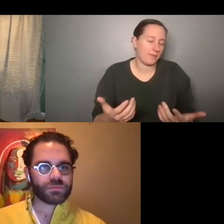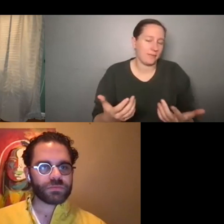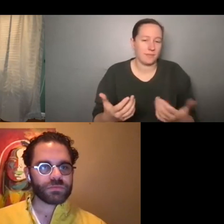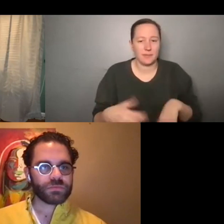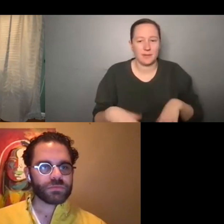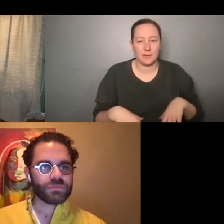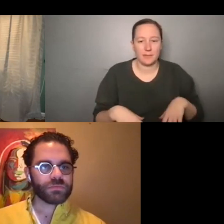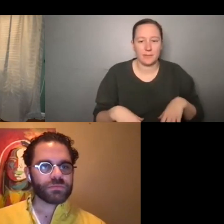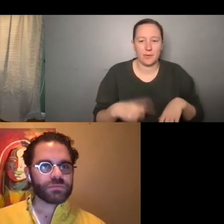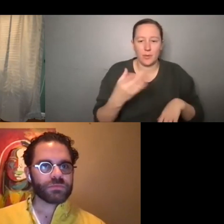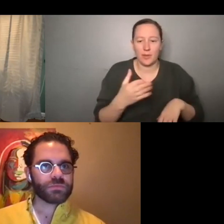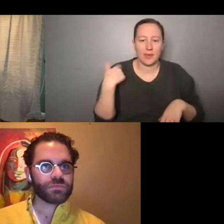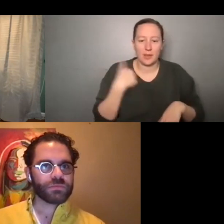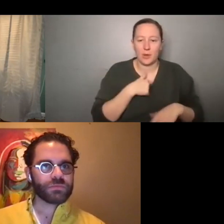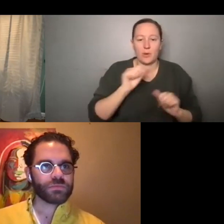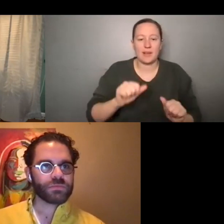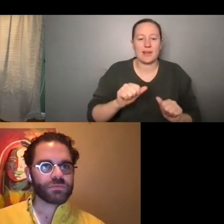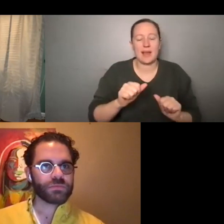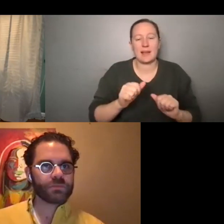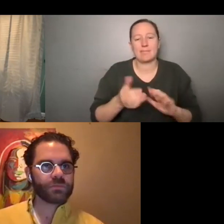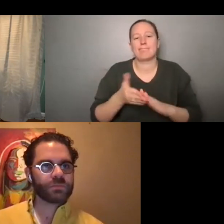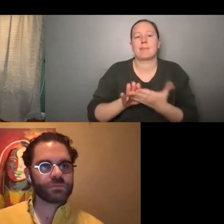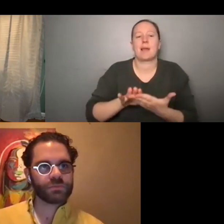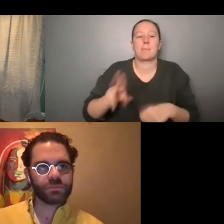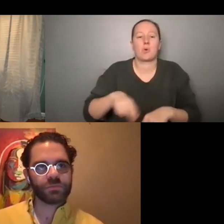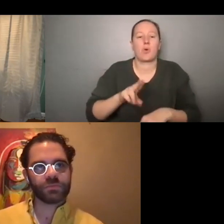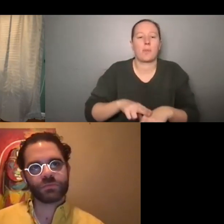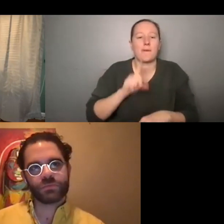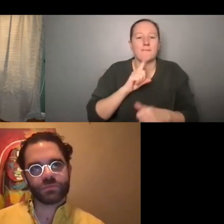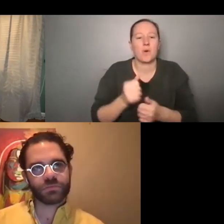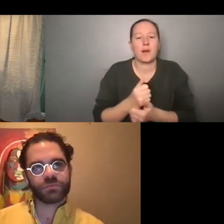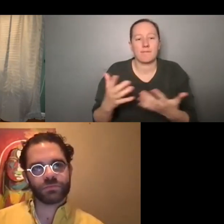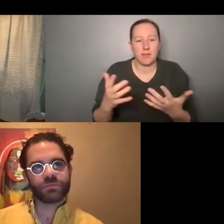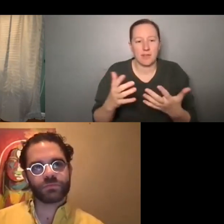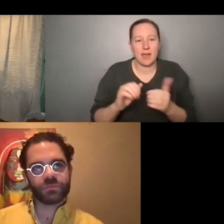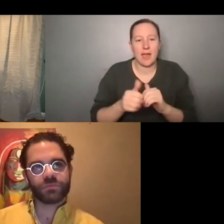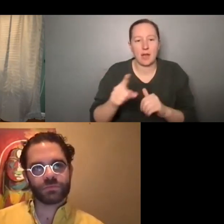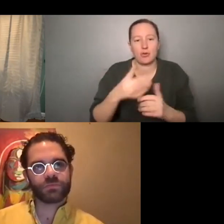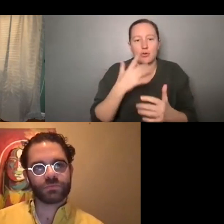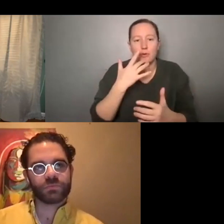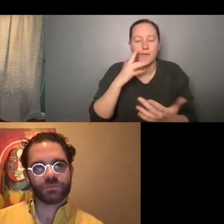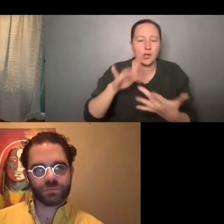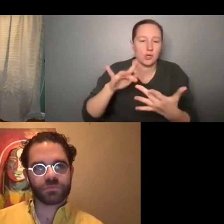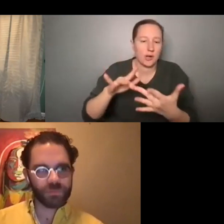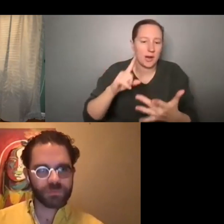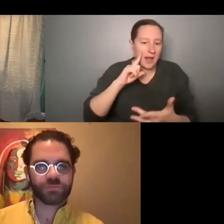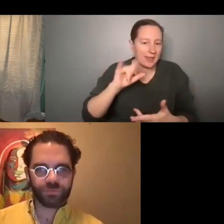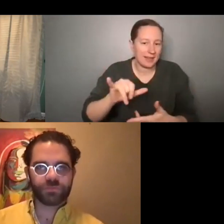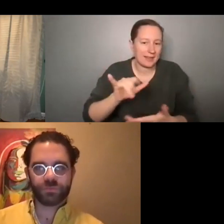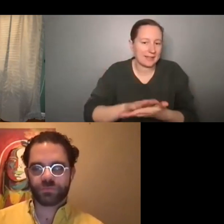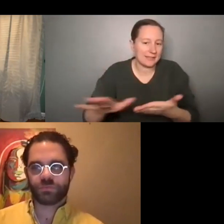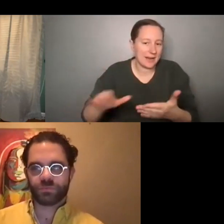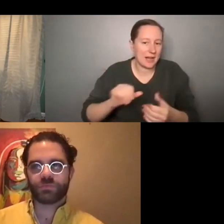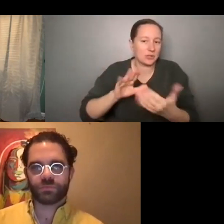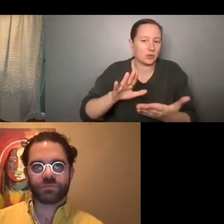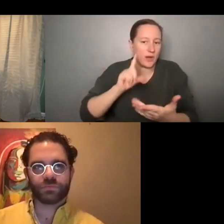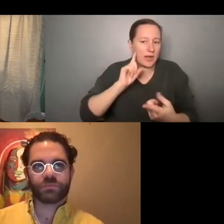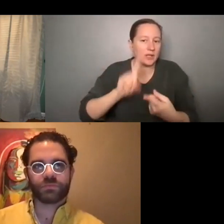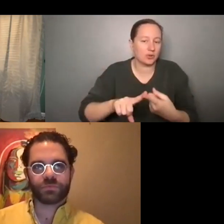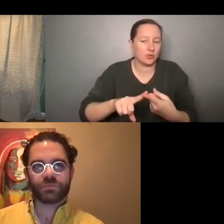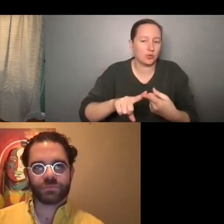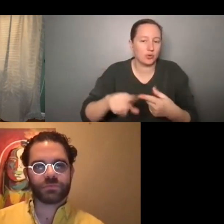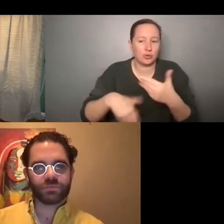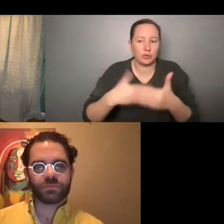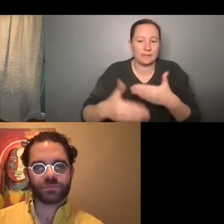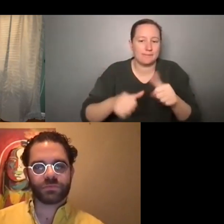that's something that we can all maybe normalize in everyday life of like, oh, how do you prefer to be contacted? I think that's a nice way, uh, to just kind of keep